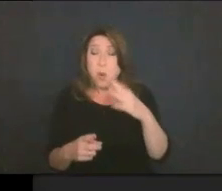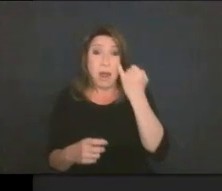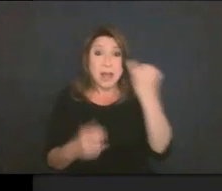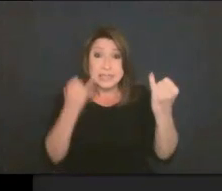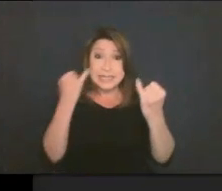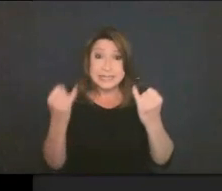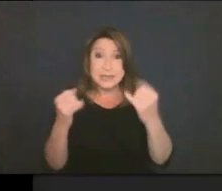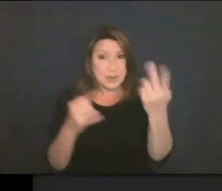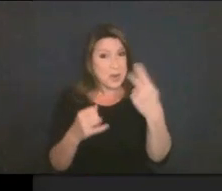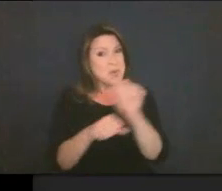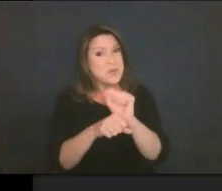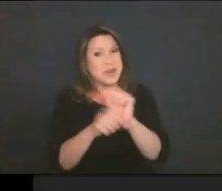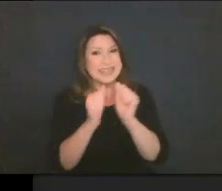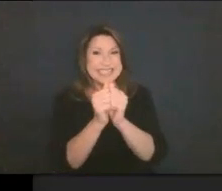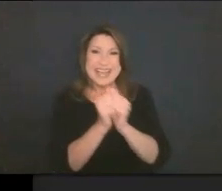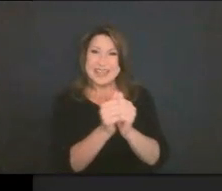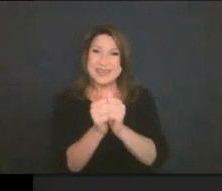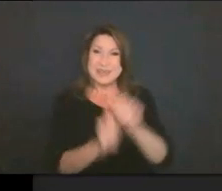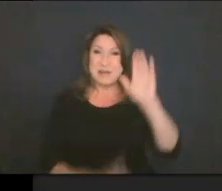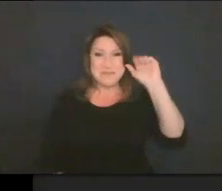will work together. Bye.